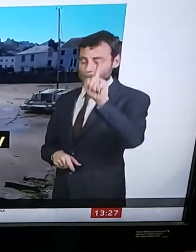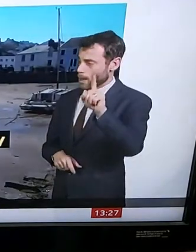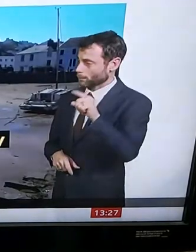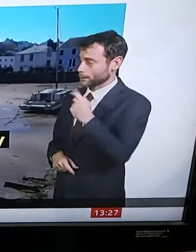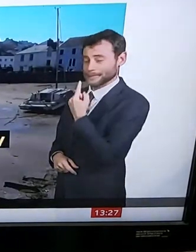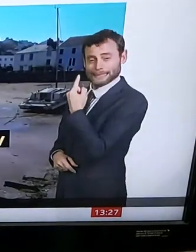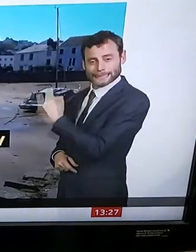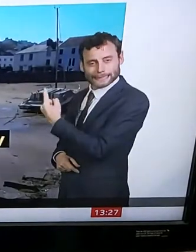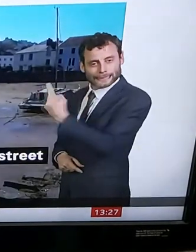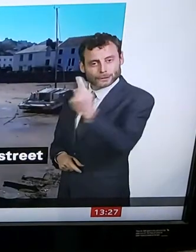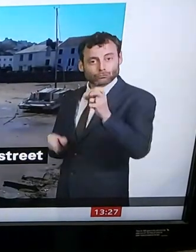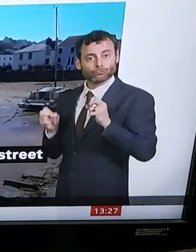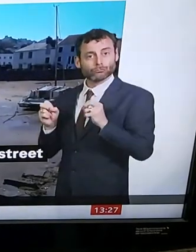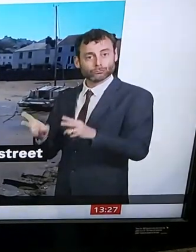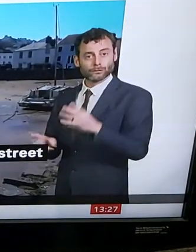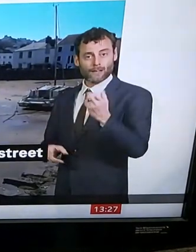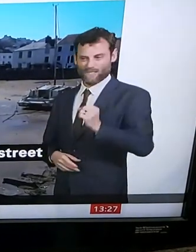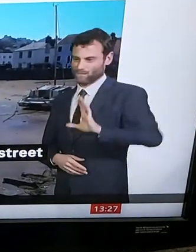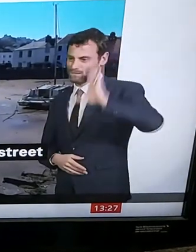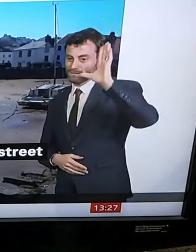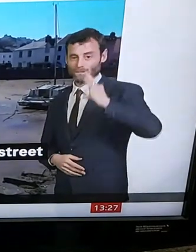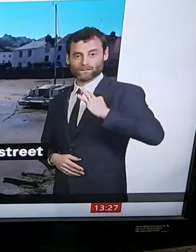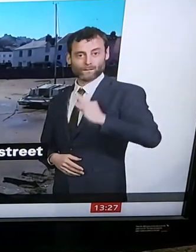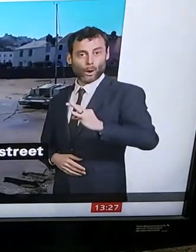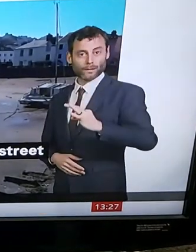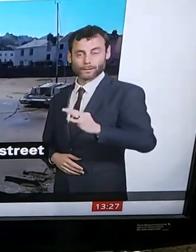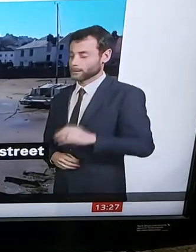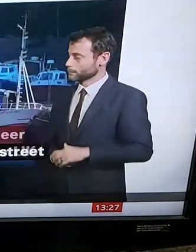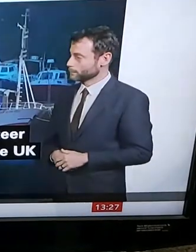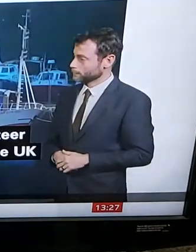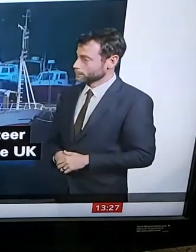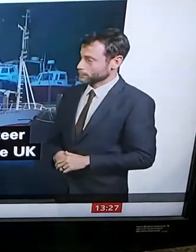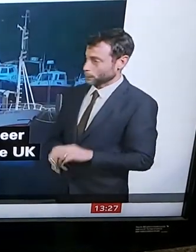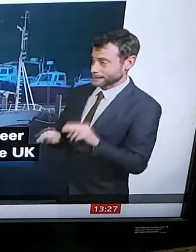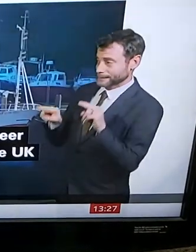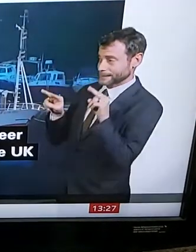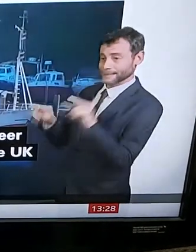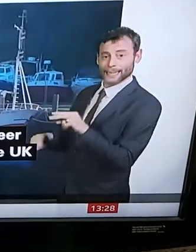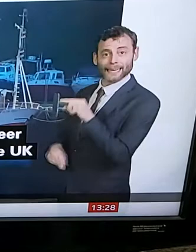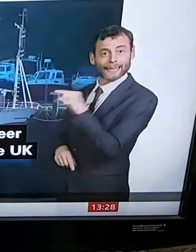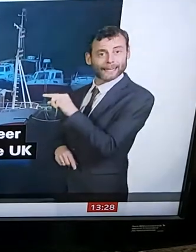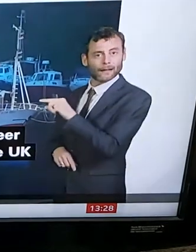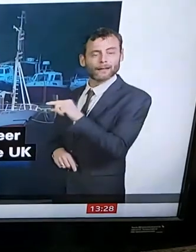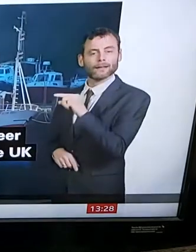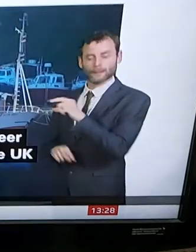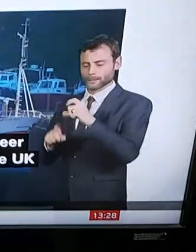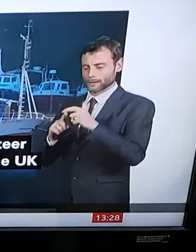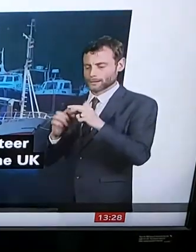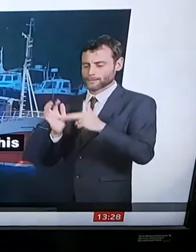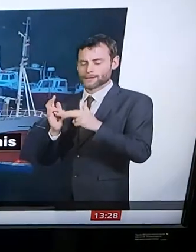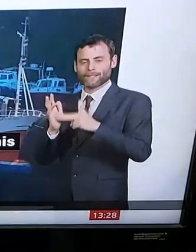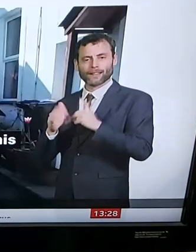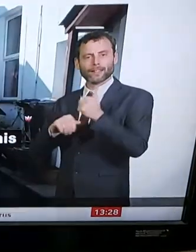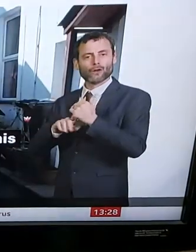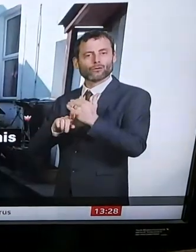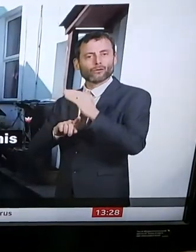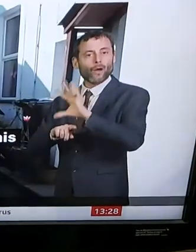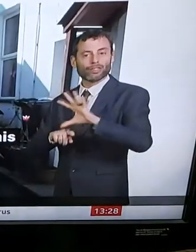volunteer. And communities across the UK are watching to see how this North Devon community is pulling together.